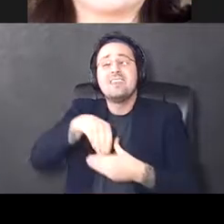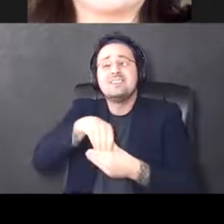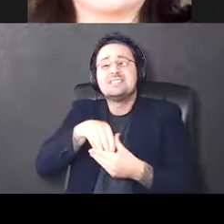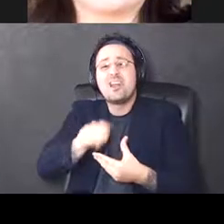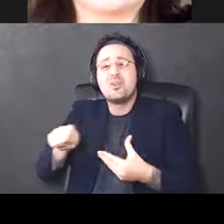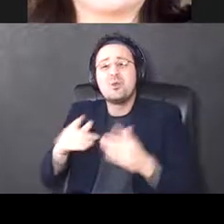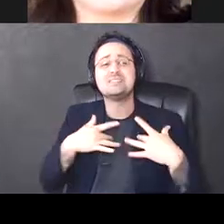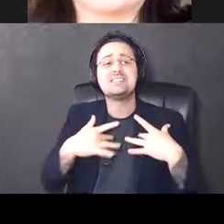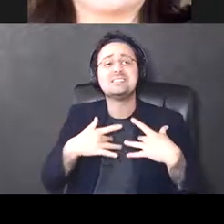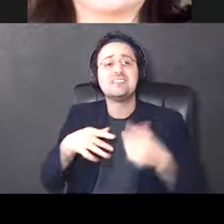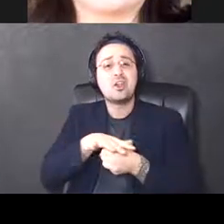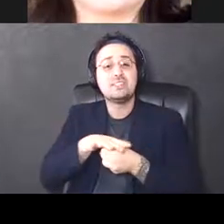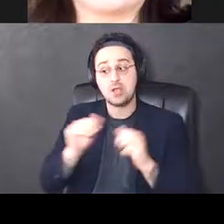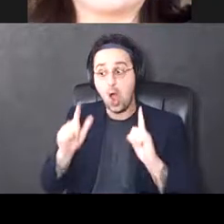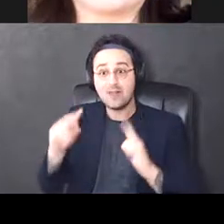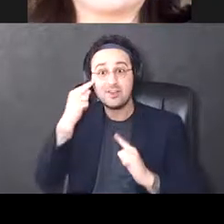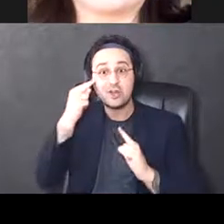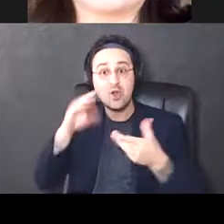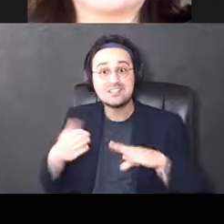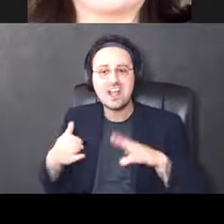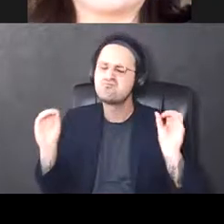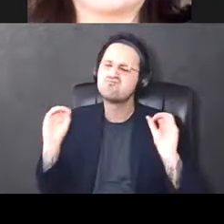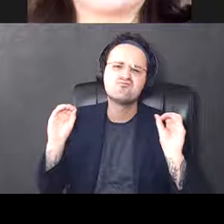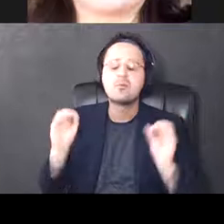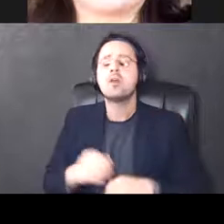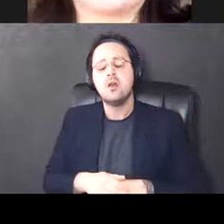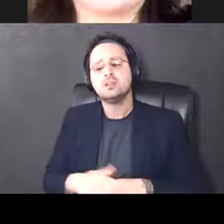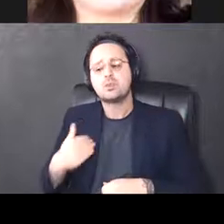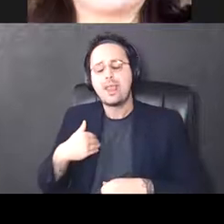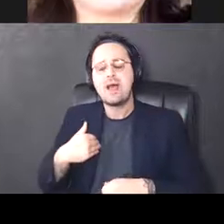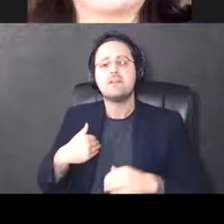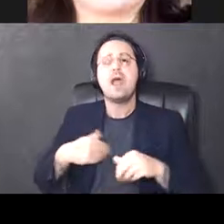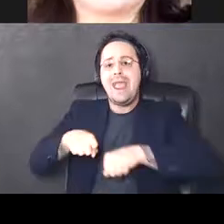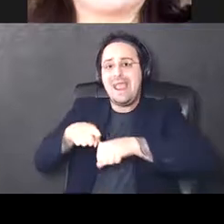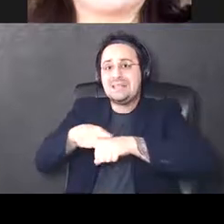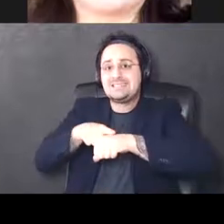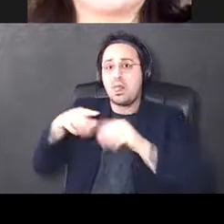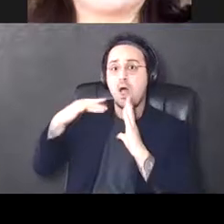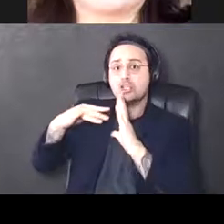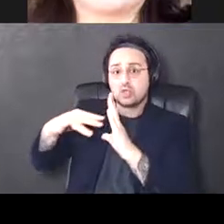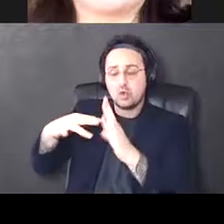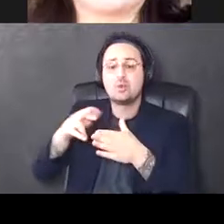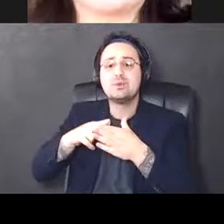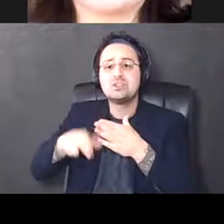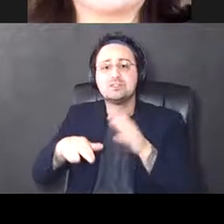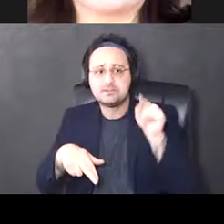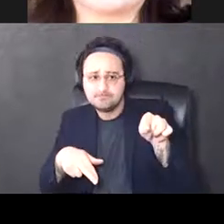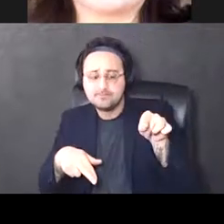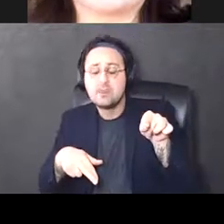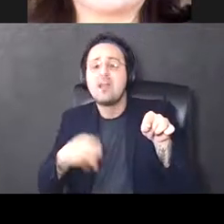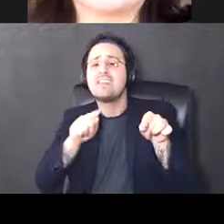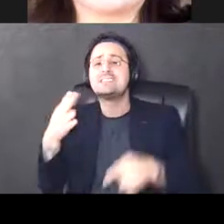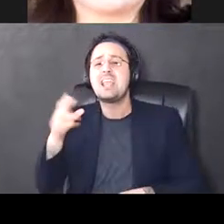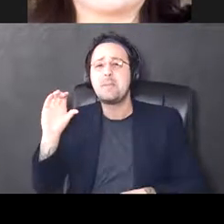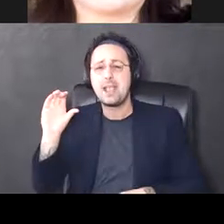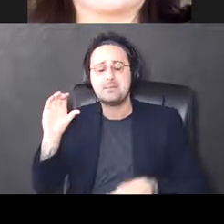not all the neurons die. And so these are some kind of histological readouts of injury. So on the left here is the hippocampus. And these sort of